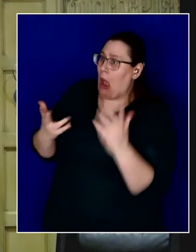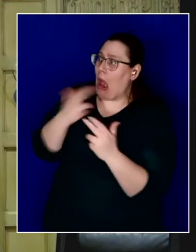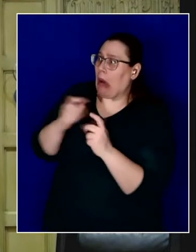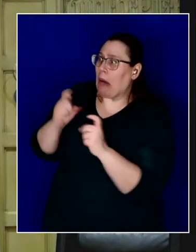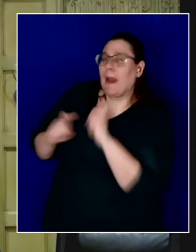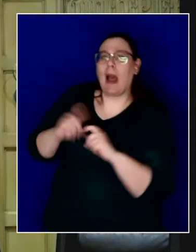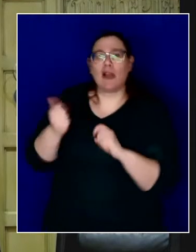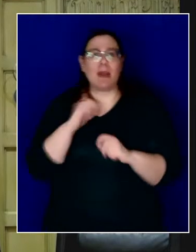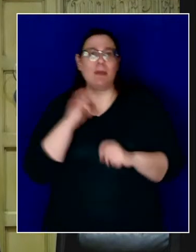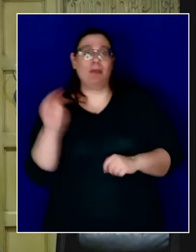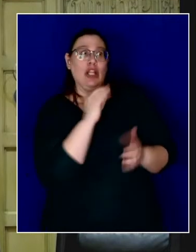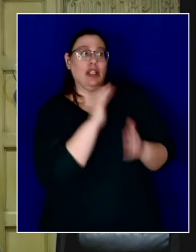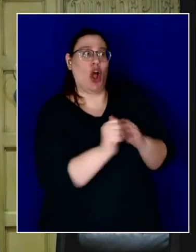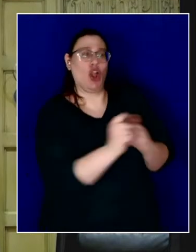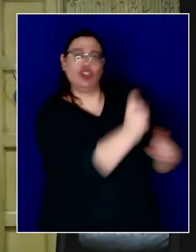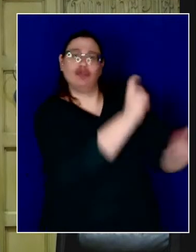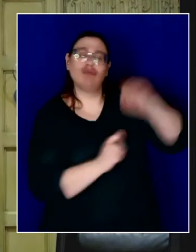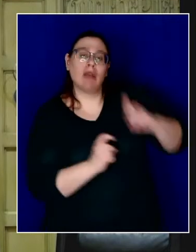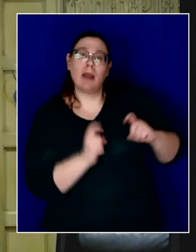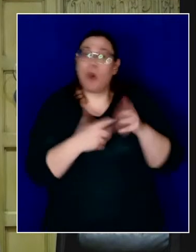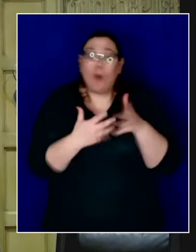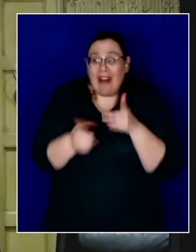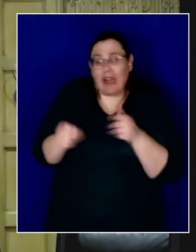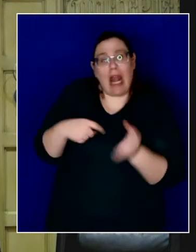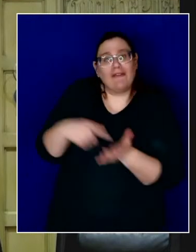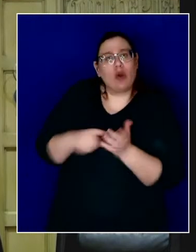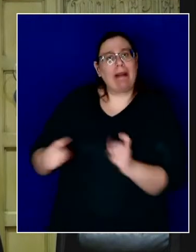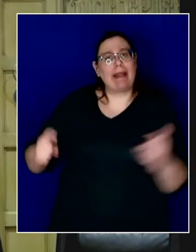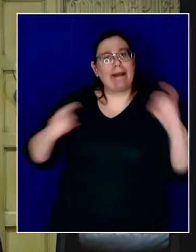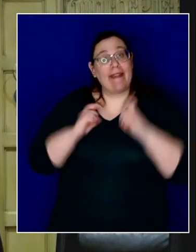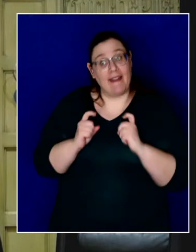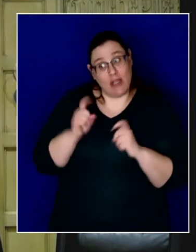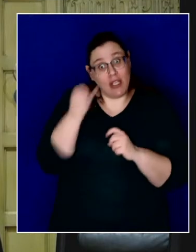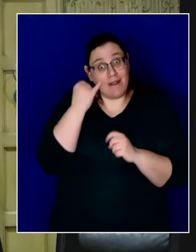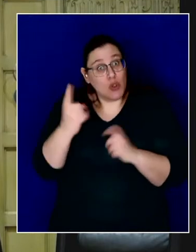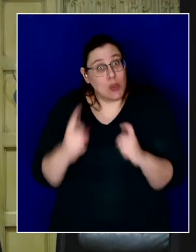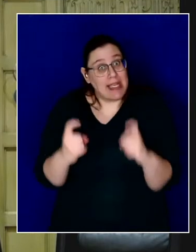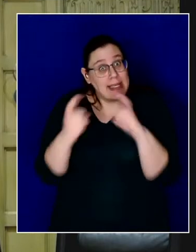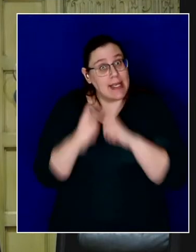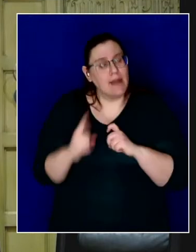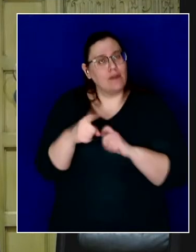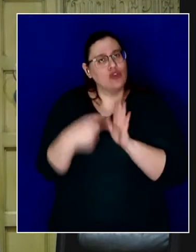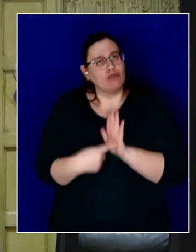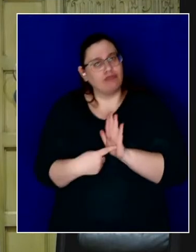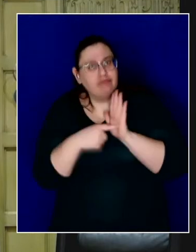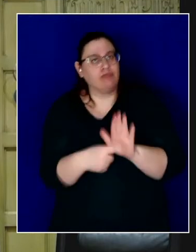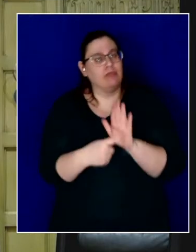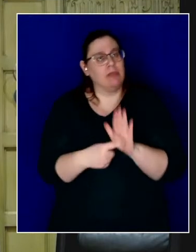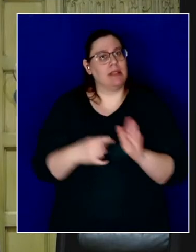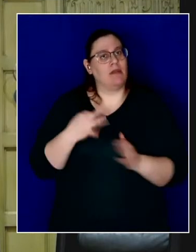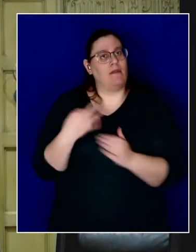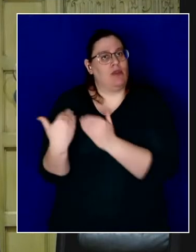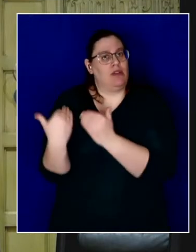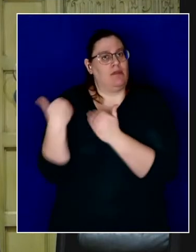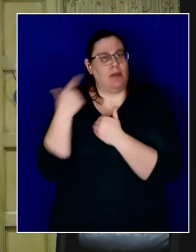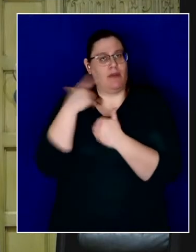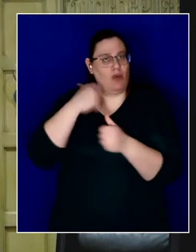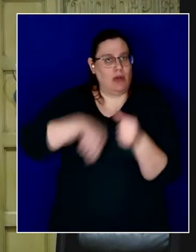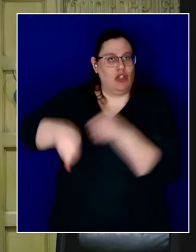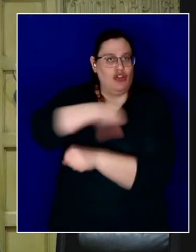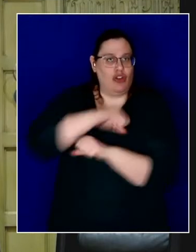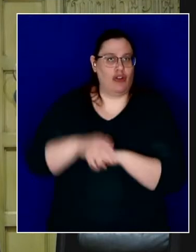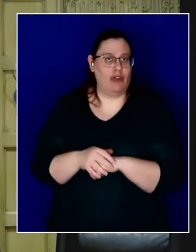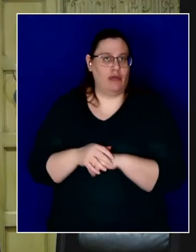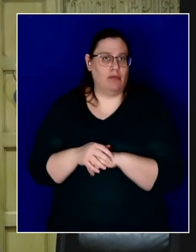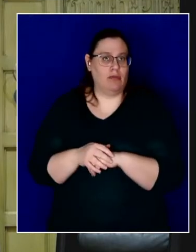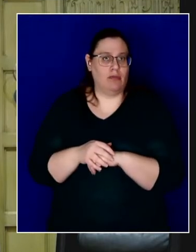everybody's given what they can. And in every act of giving, you are reflecting a sense of responsibility towards one another, linked